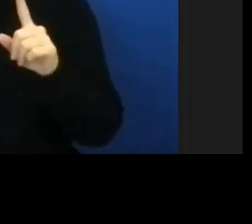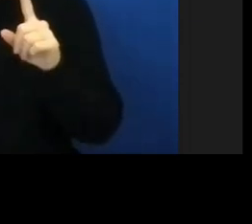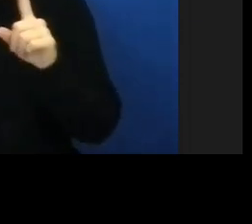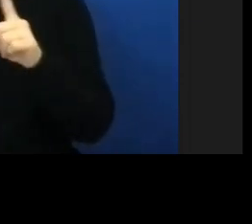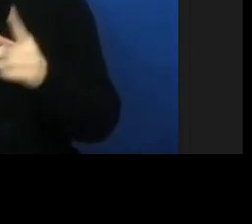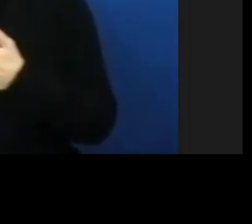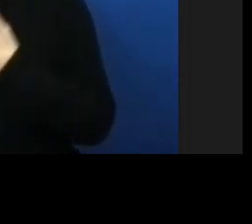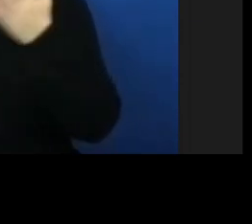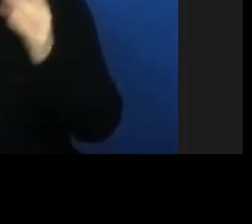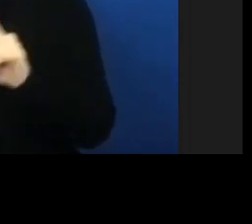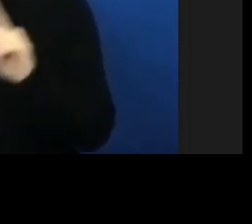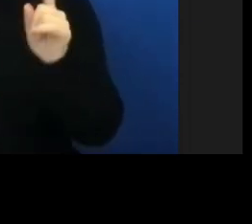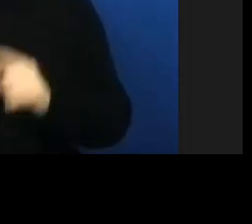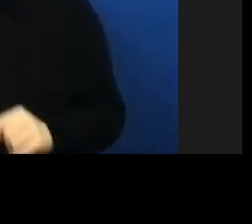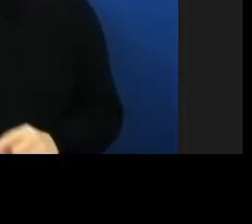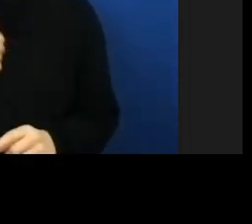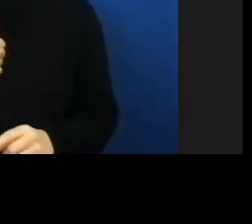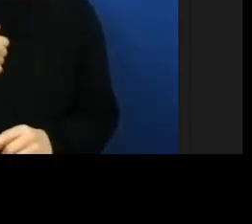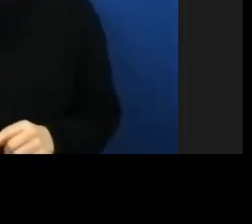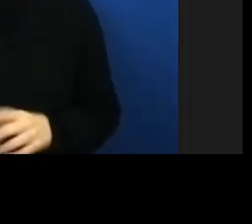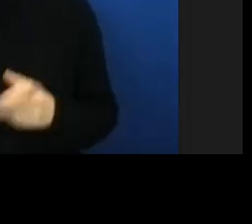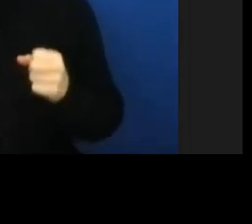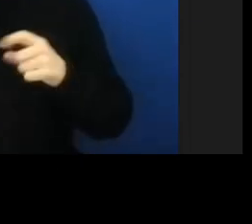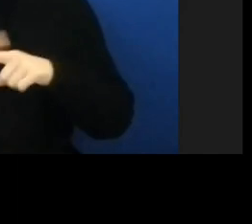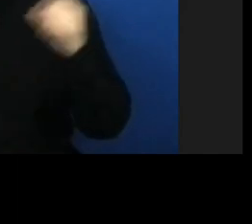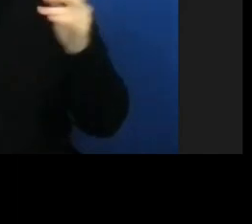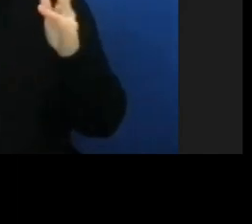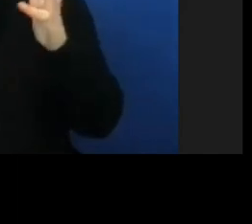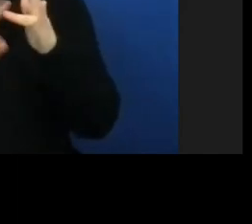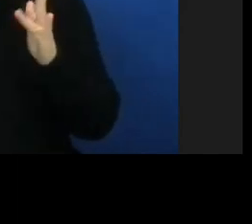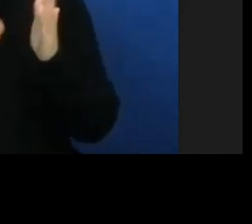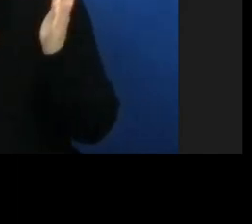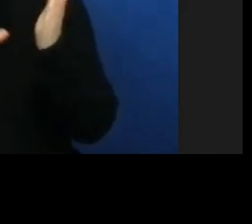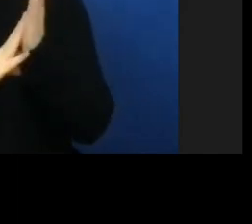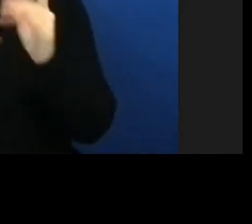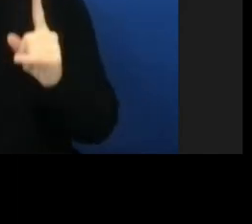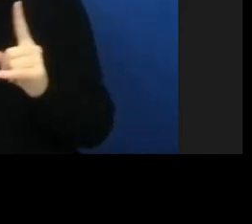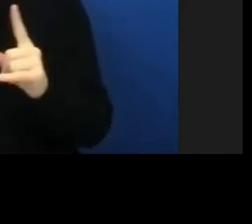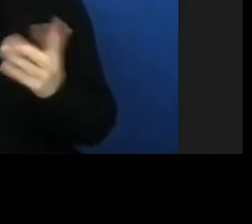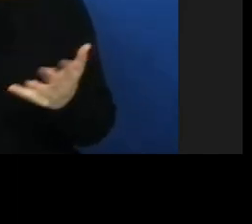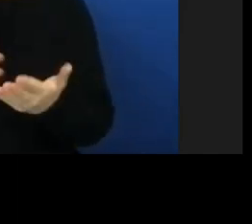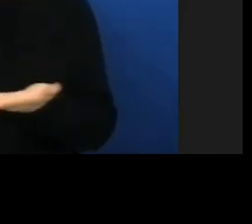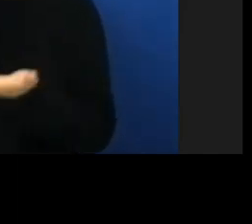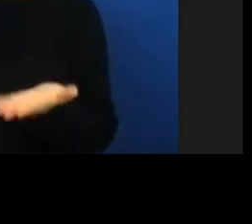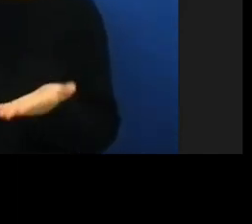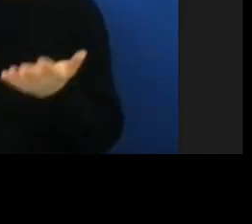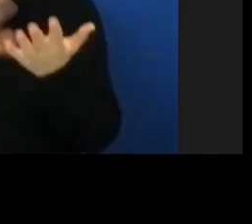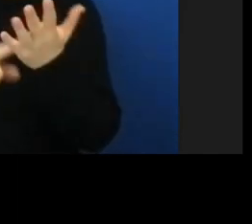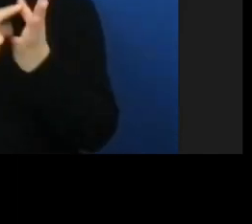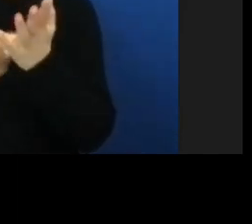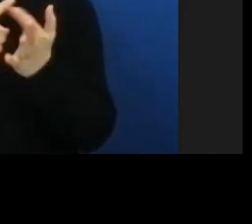with a really a different o&m um lens so um welcome claire